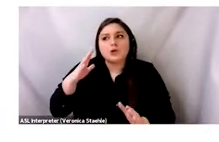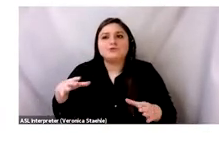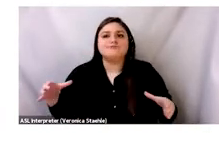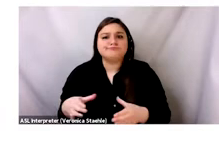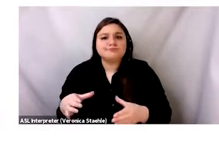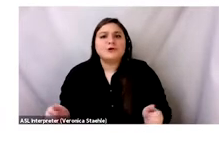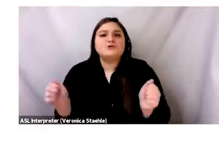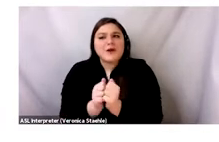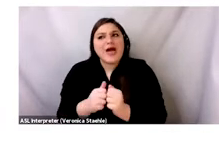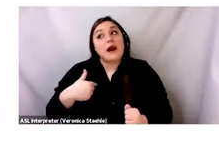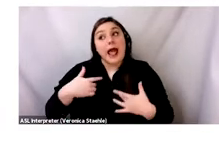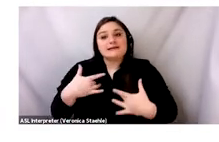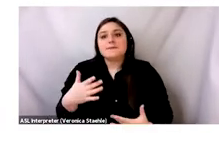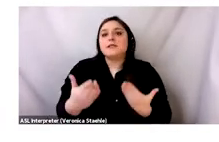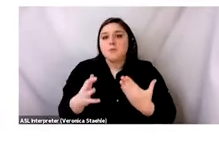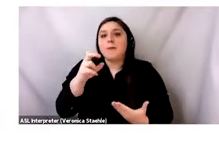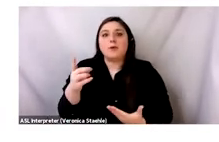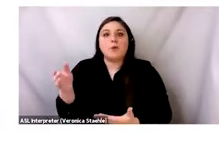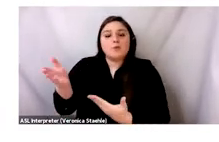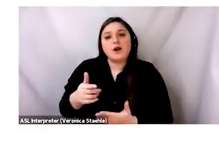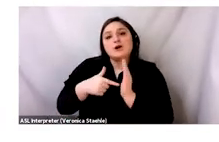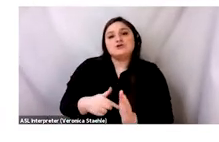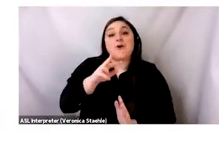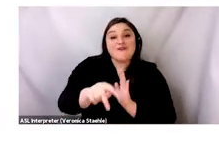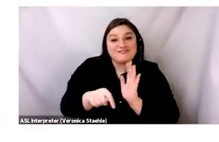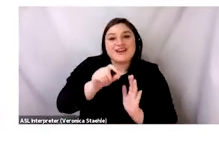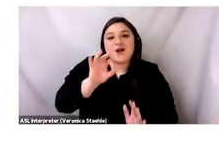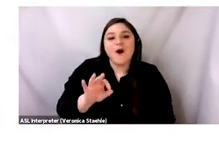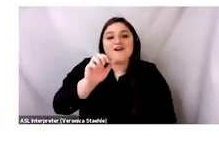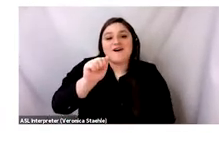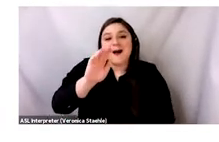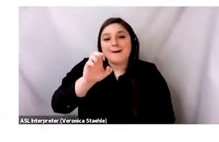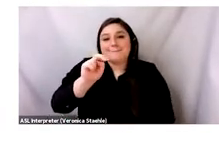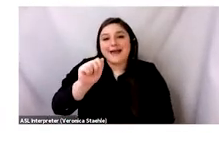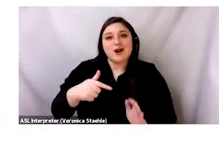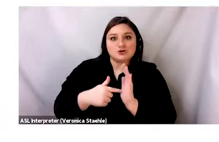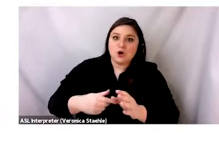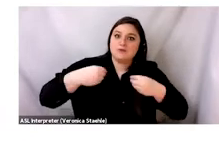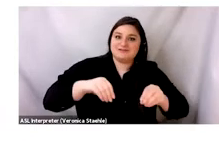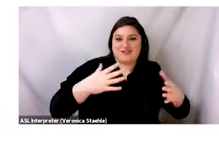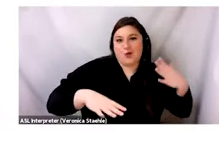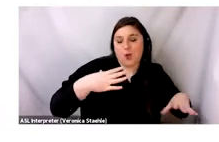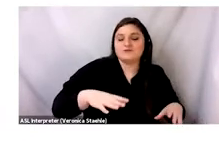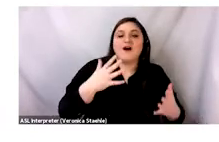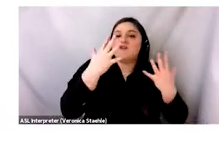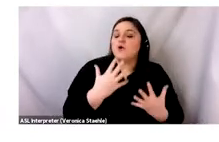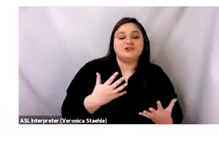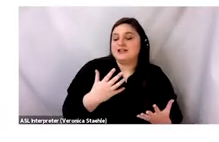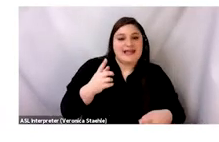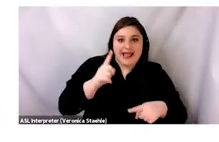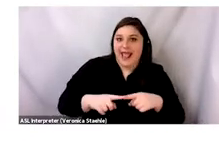usually begin lectures like this with a video of Abena sorting and selling clothing. So I want to invite you to sort of try to imagine this with me.